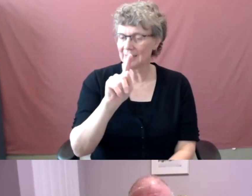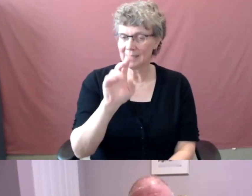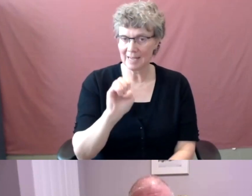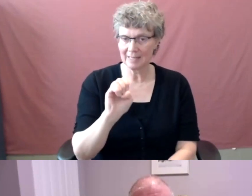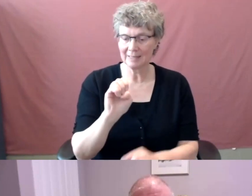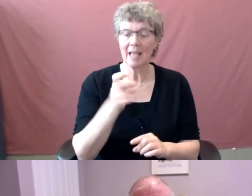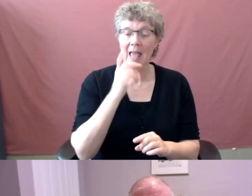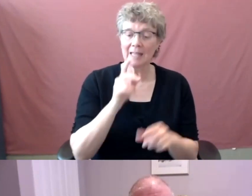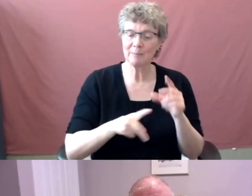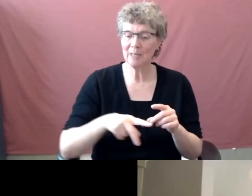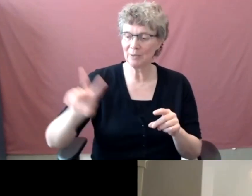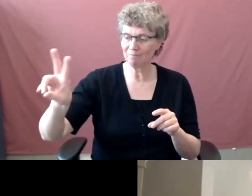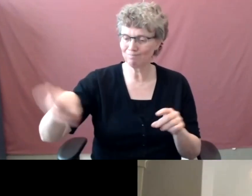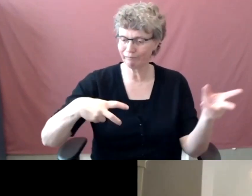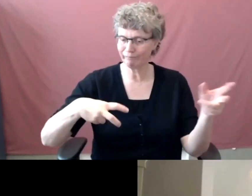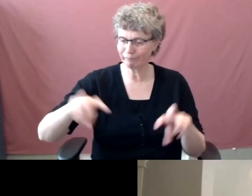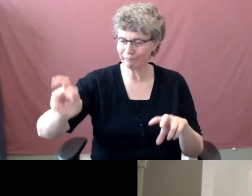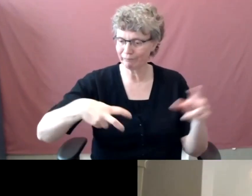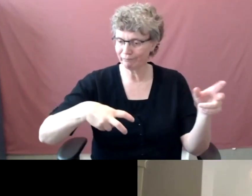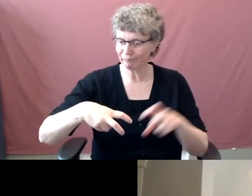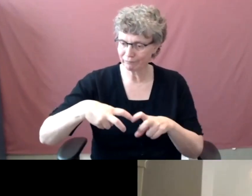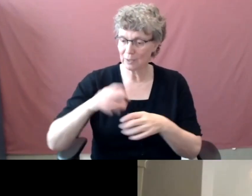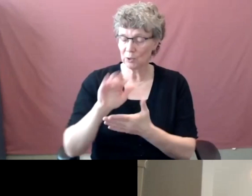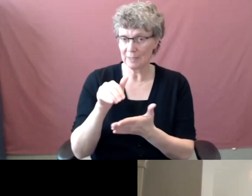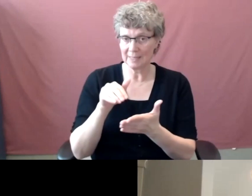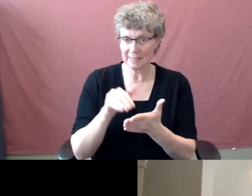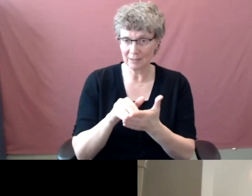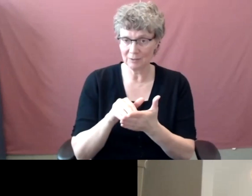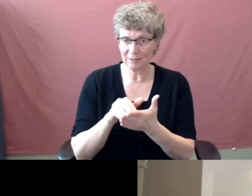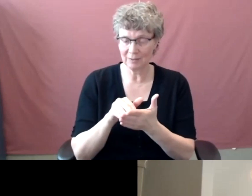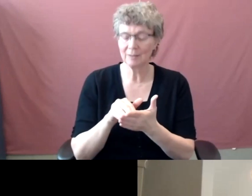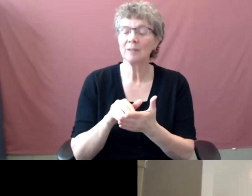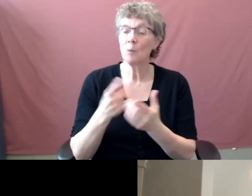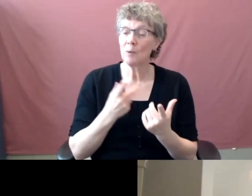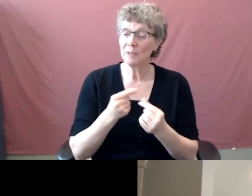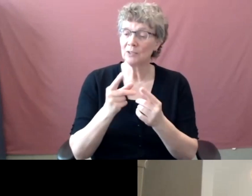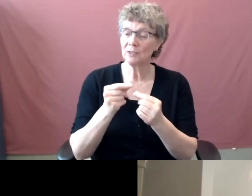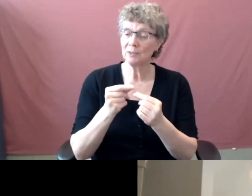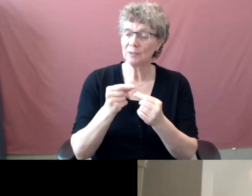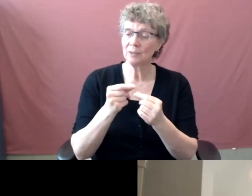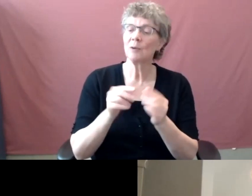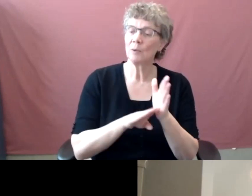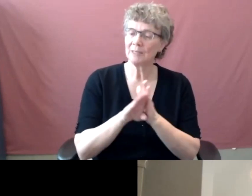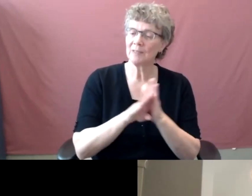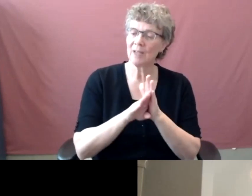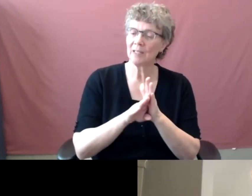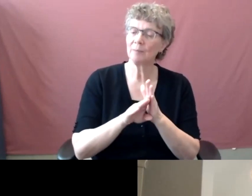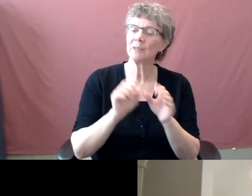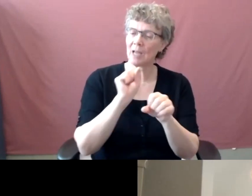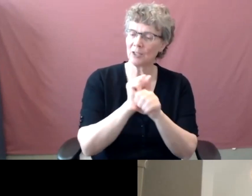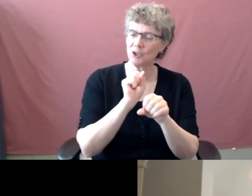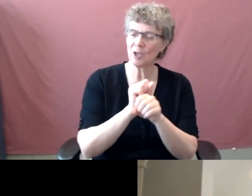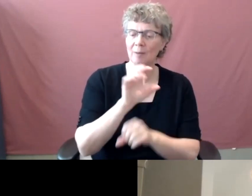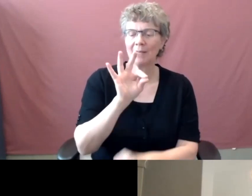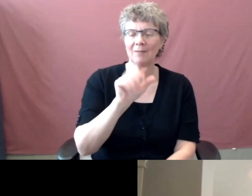areas to the center to IST job families will be created and there'll be expressions of interest processes for some of those new